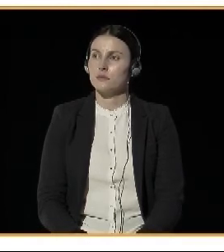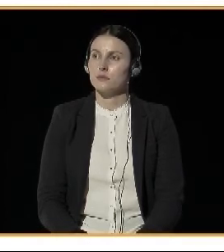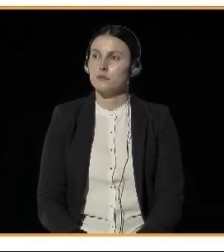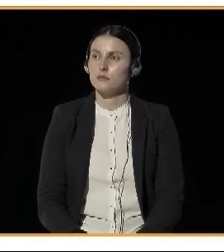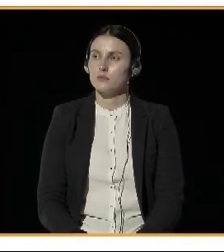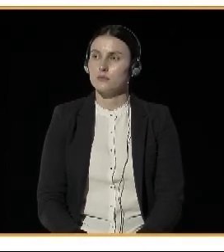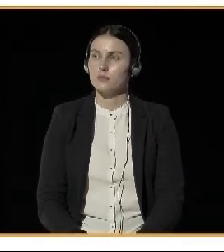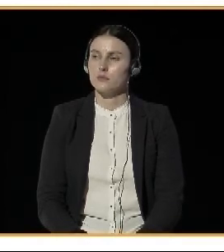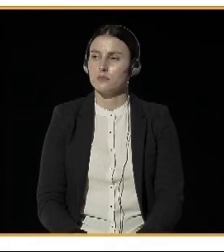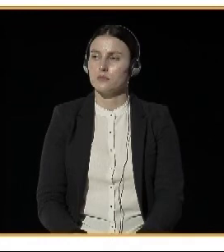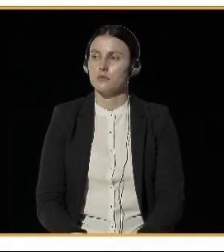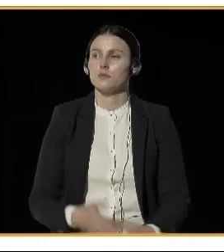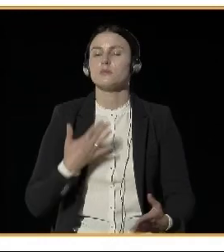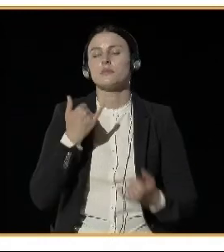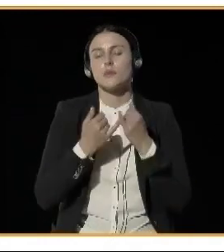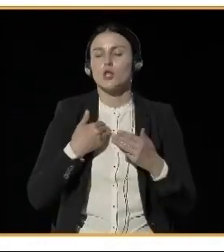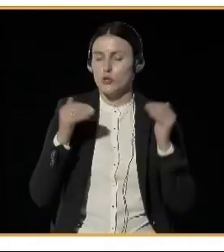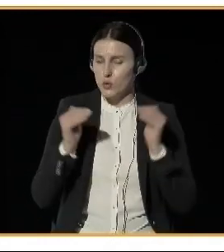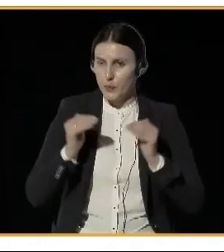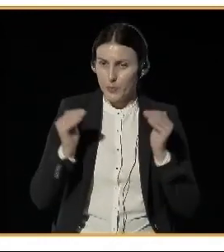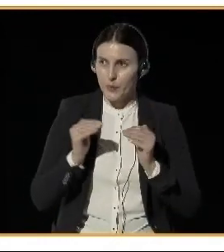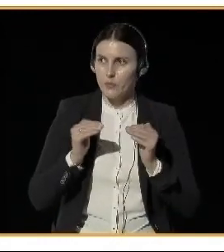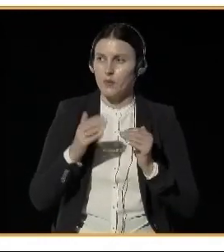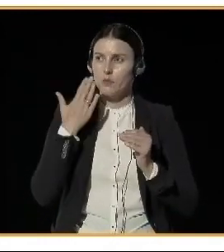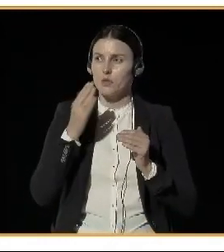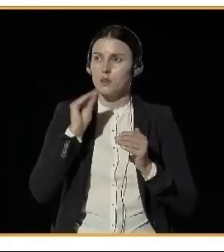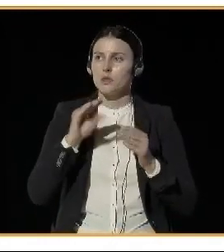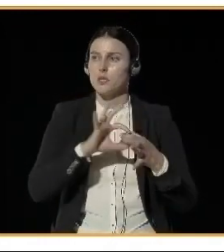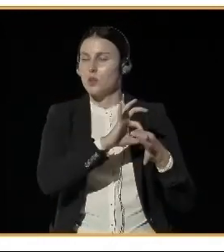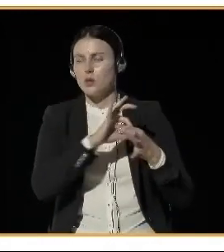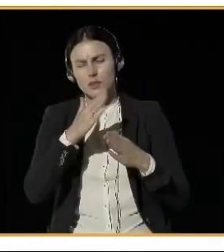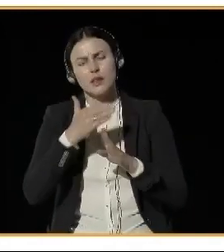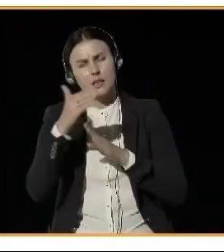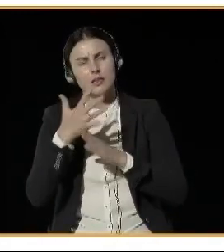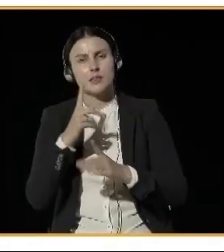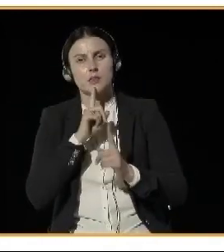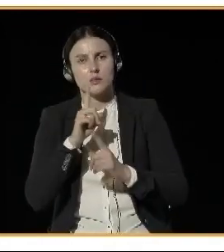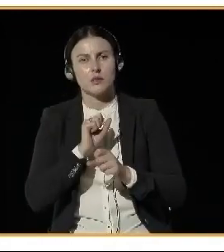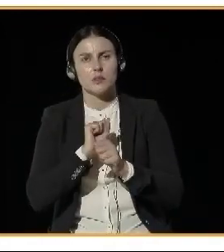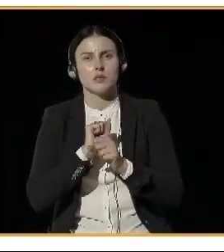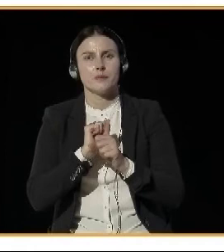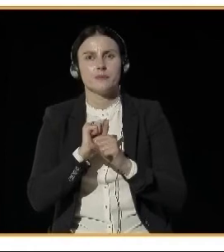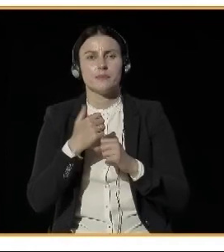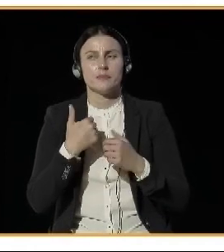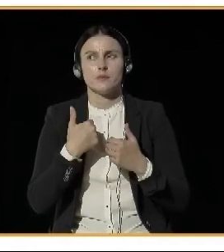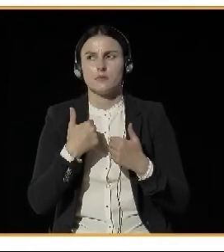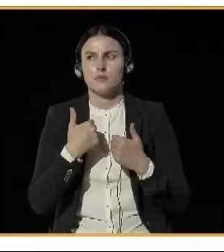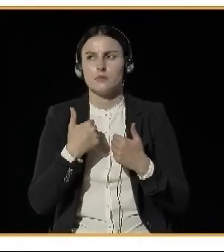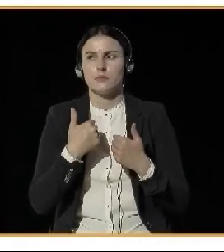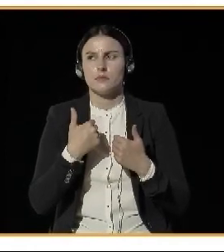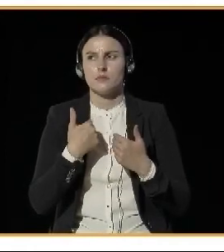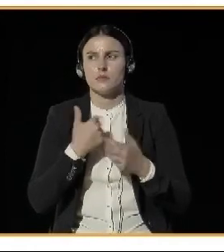If I may, I'll continue just a little bit. Thank you very much. Actually, I'm filled with positive